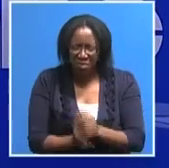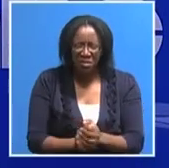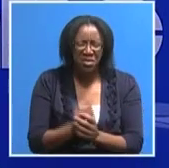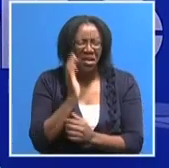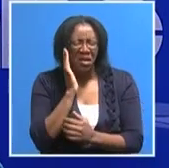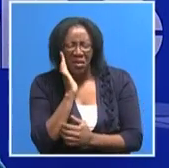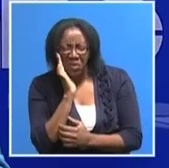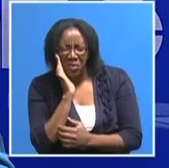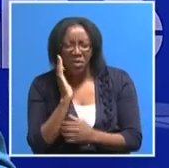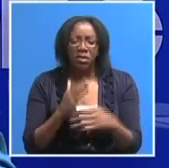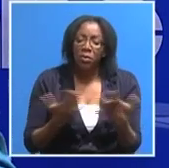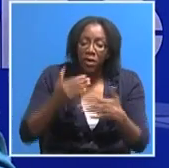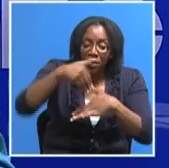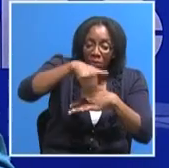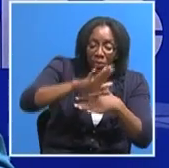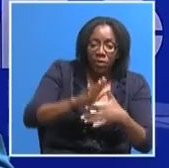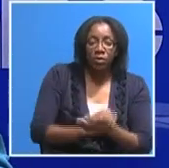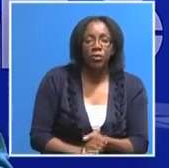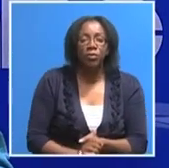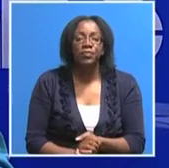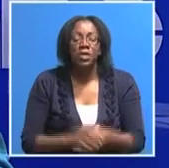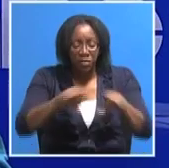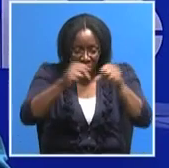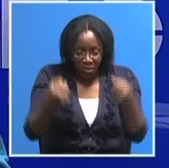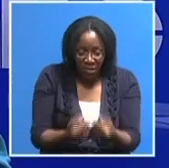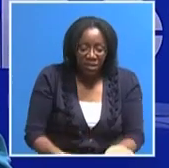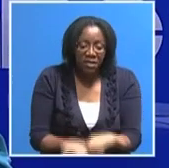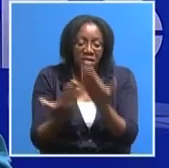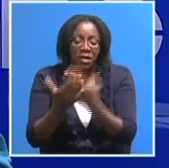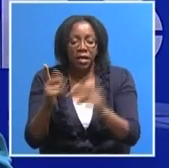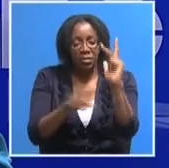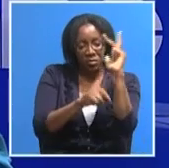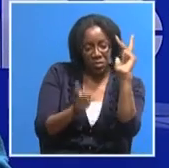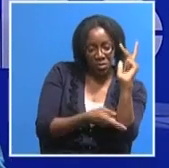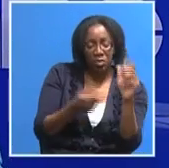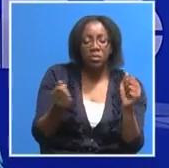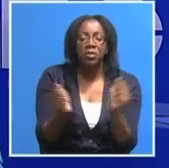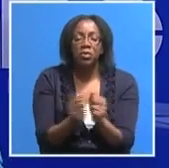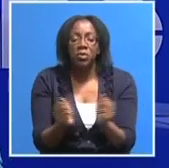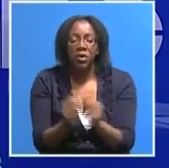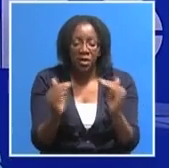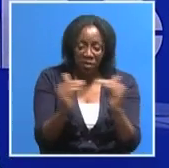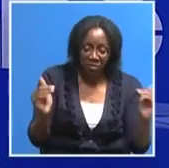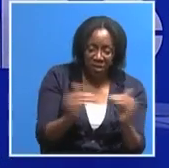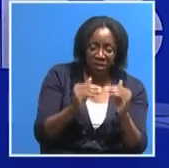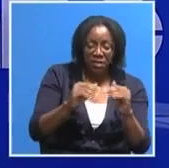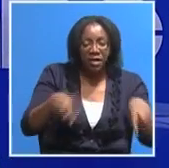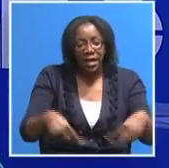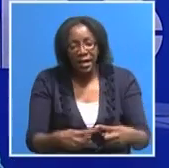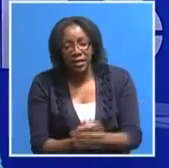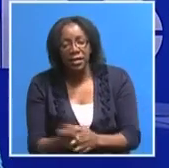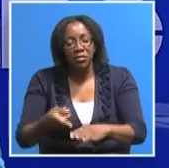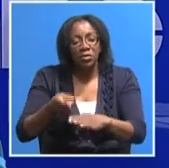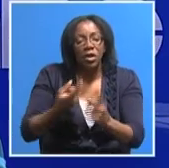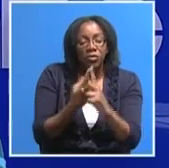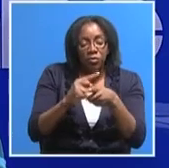foundation has been assisting pregnant women with basic items from the time the child is born until he or she is two years and the mother is able to